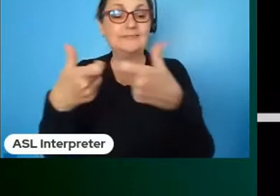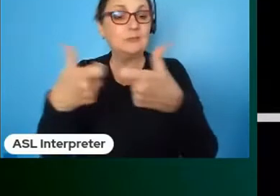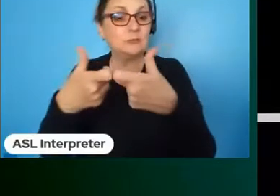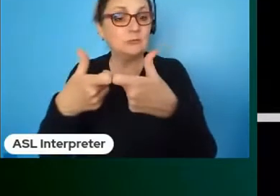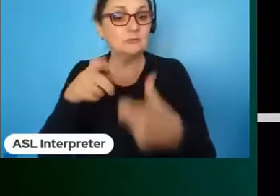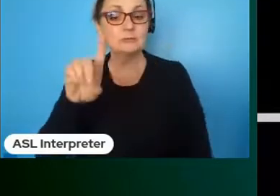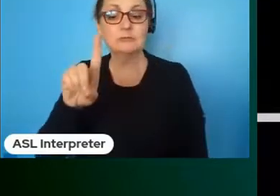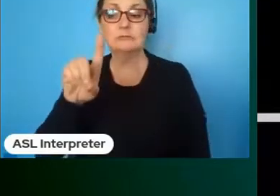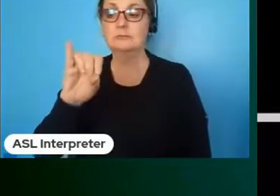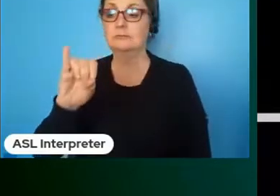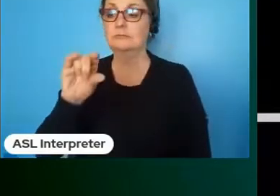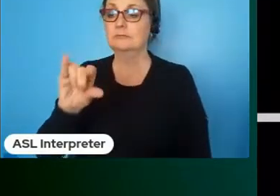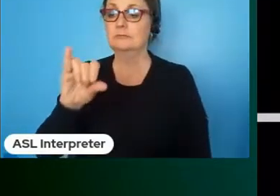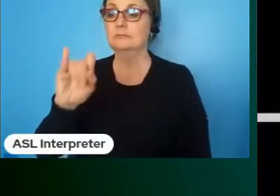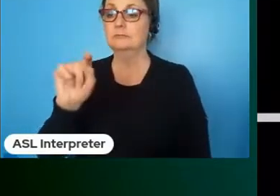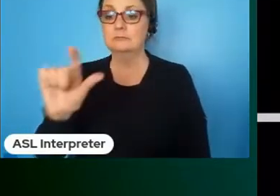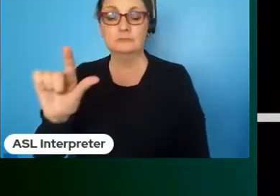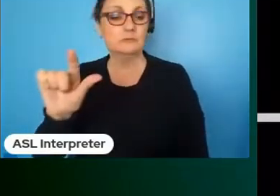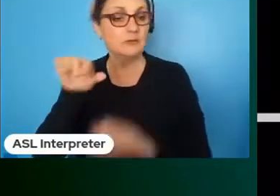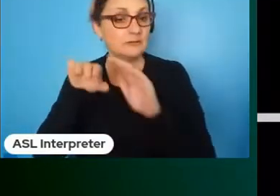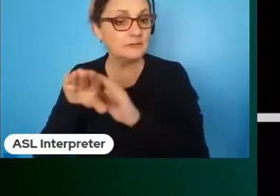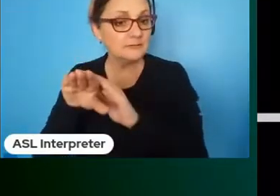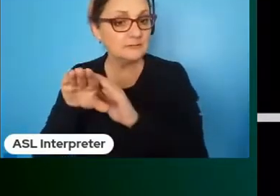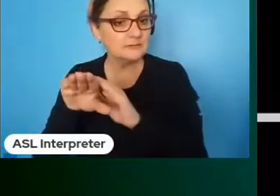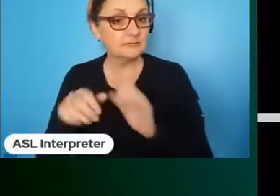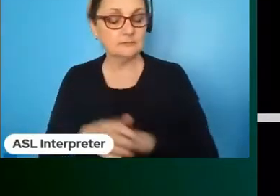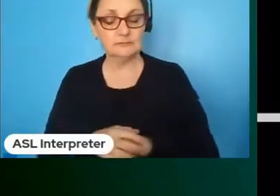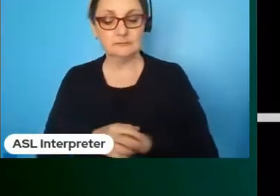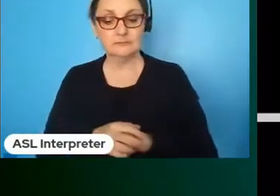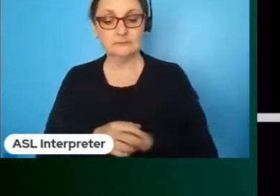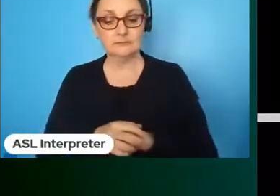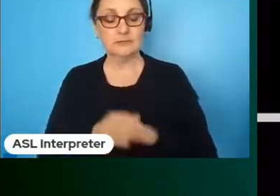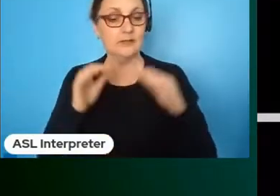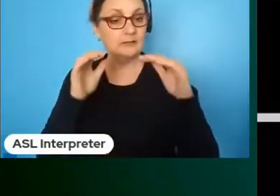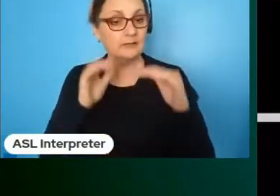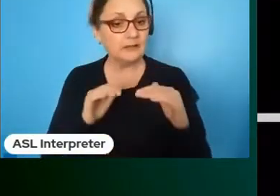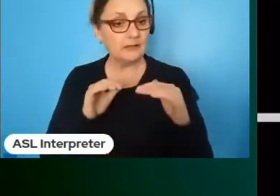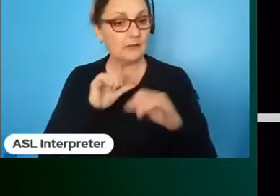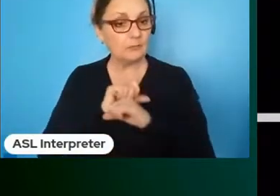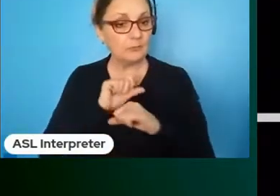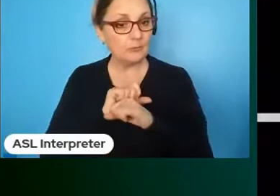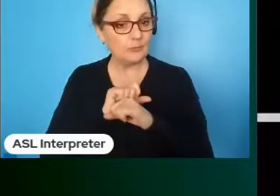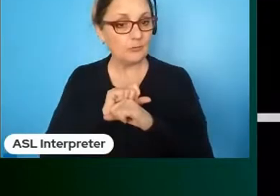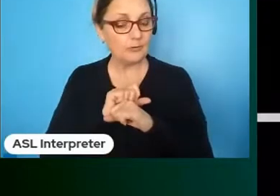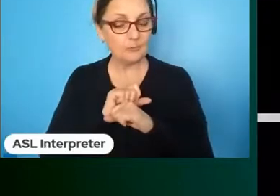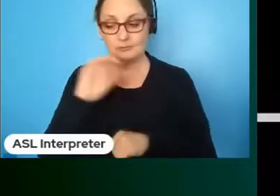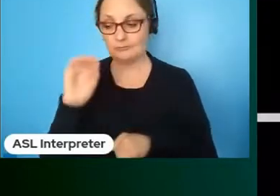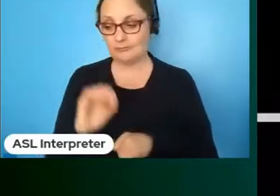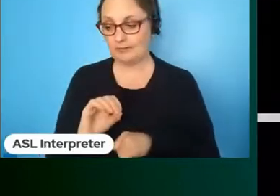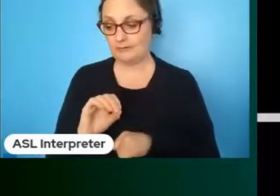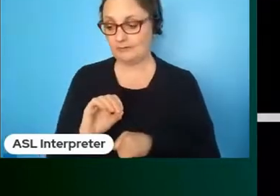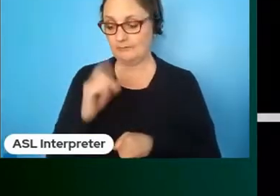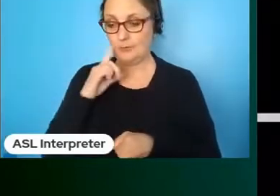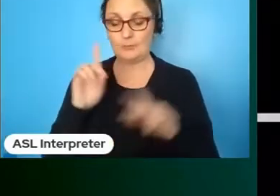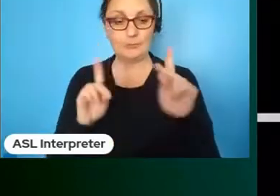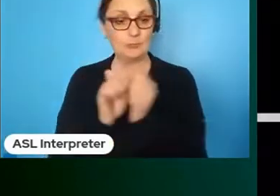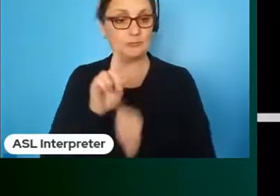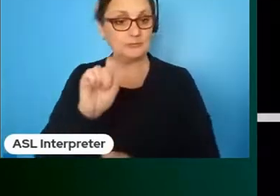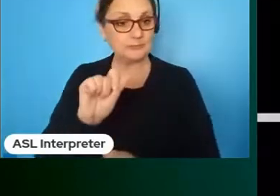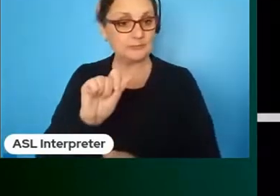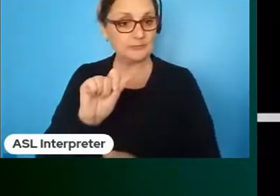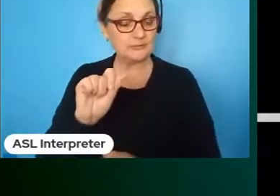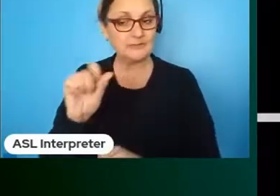and the unemployment and underemployment rate for people with disabilities is double that for people versus not